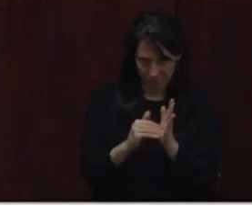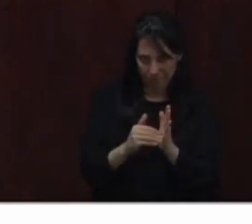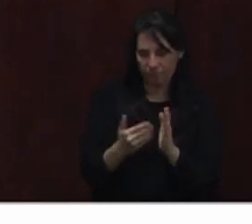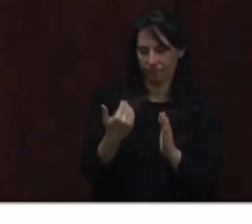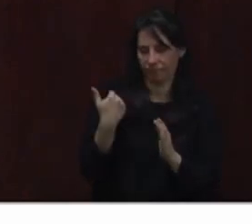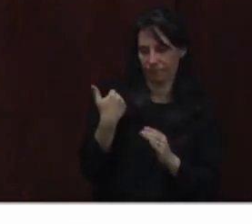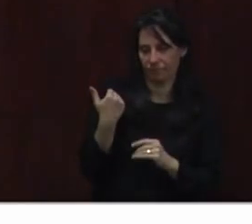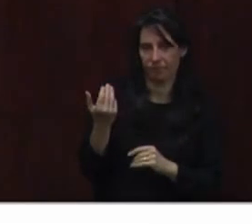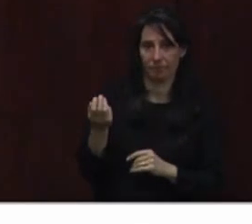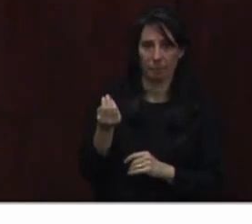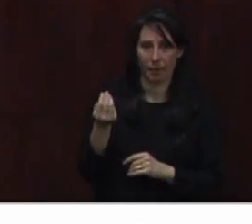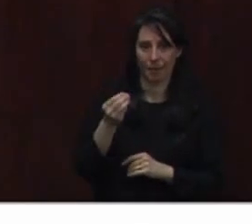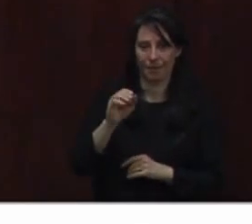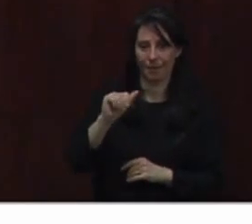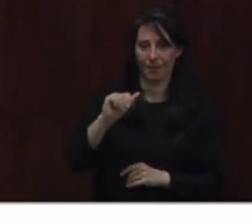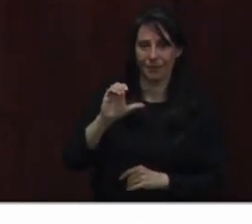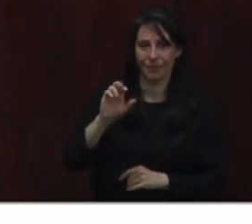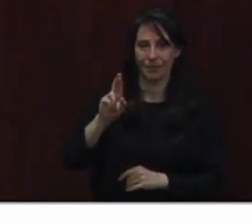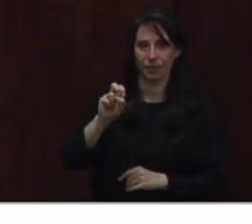25th, at AC Reynolds High School.